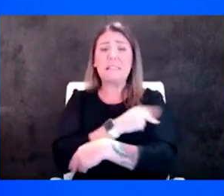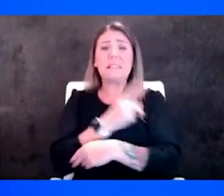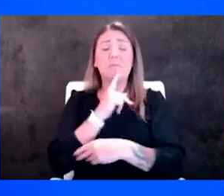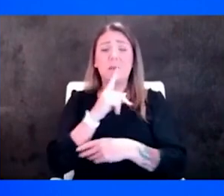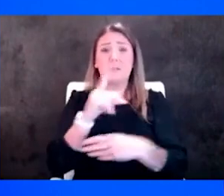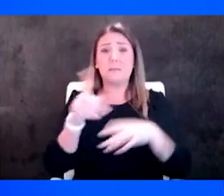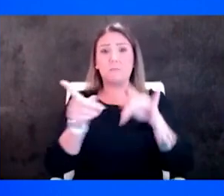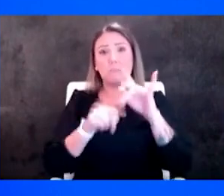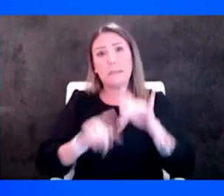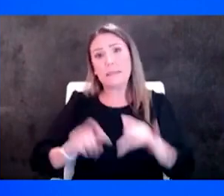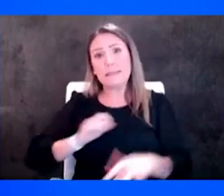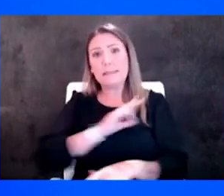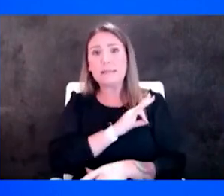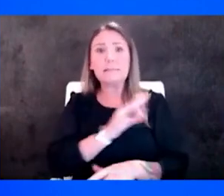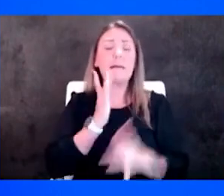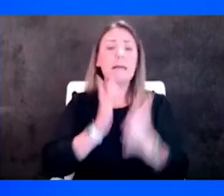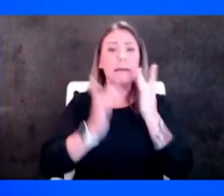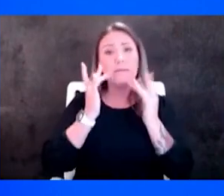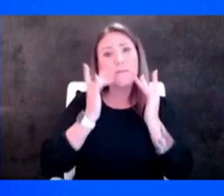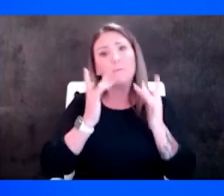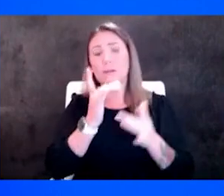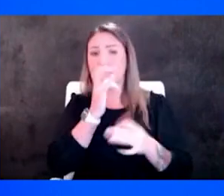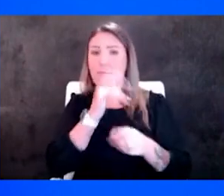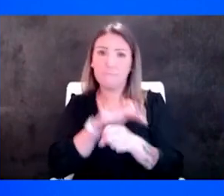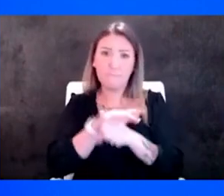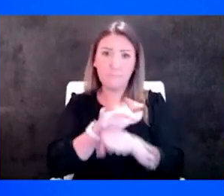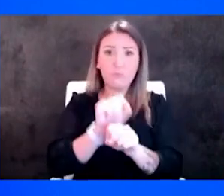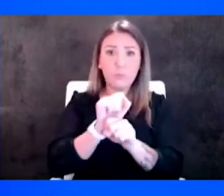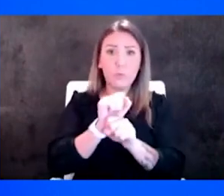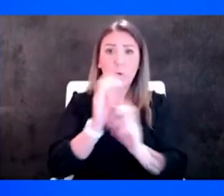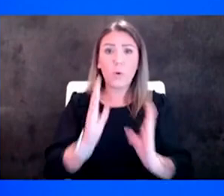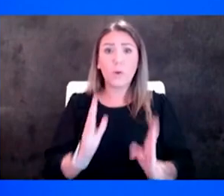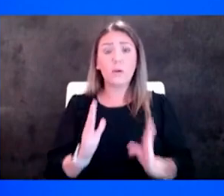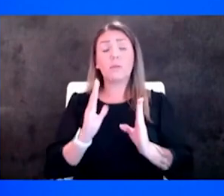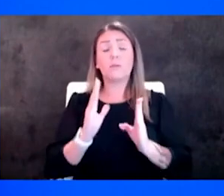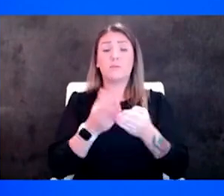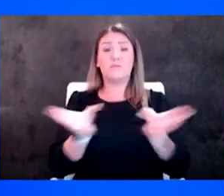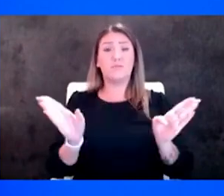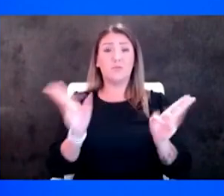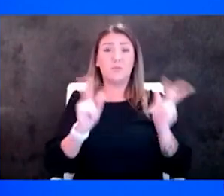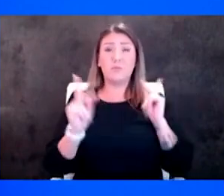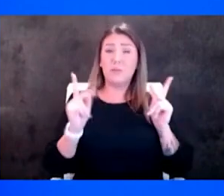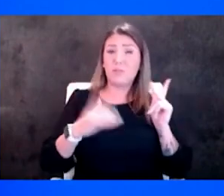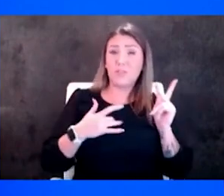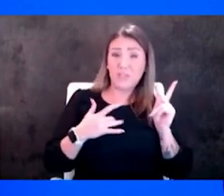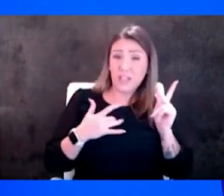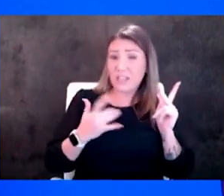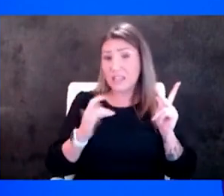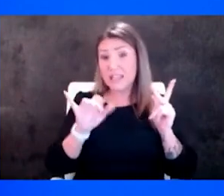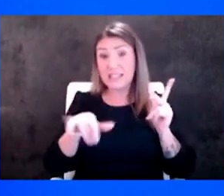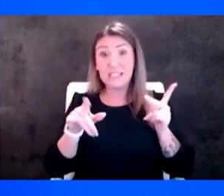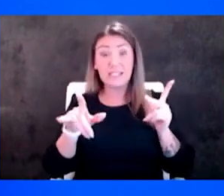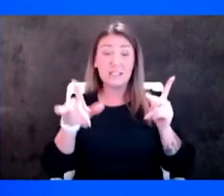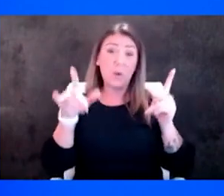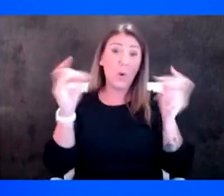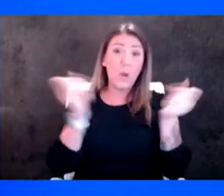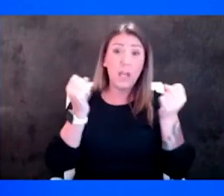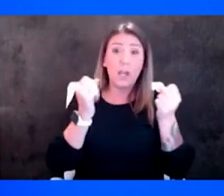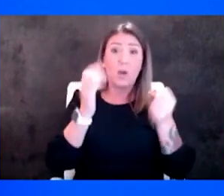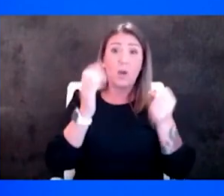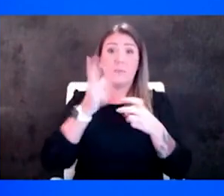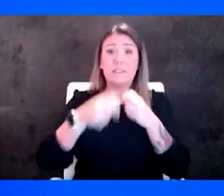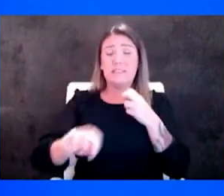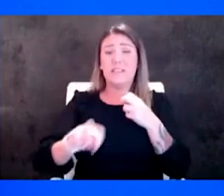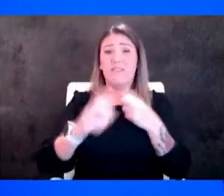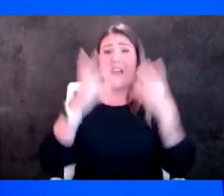shortage perspective and just in general folks are feeling that this winter is going to be a tough one out in the rural communities